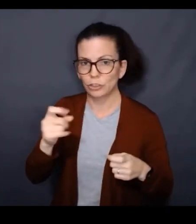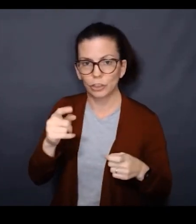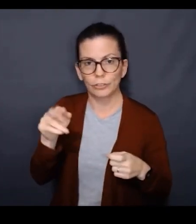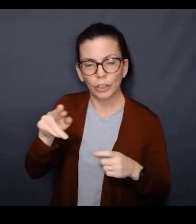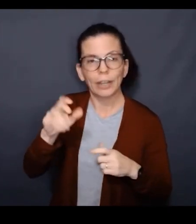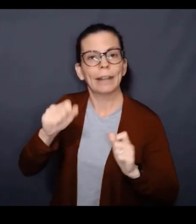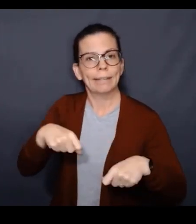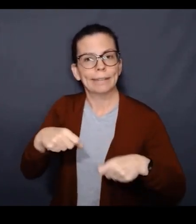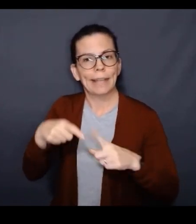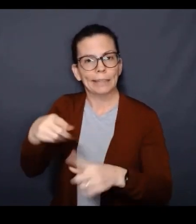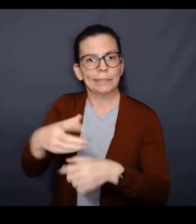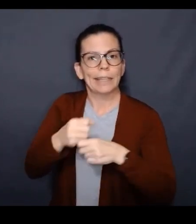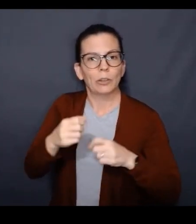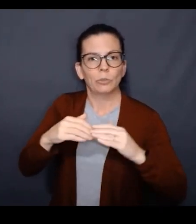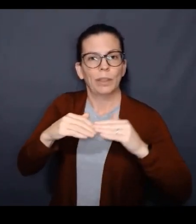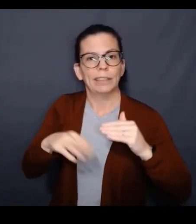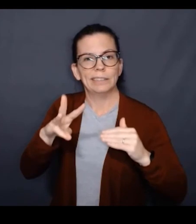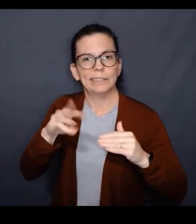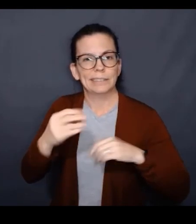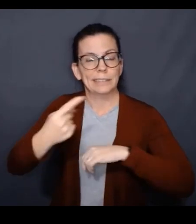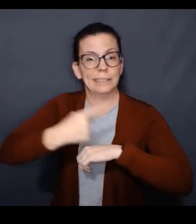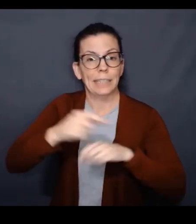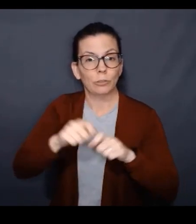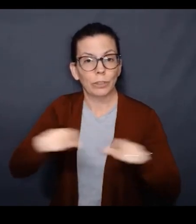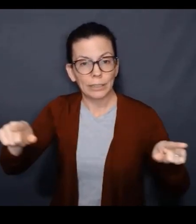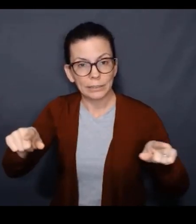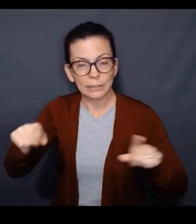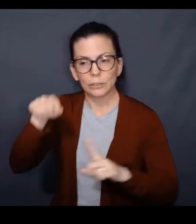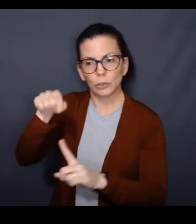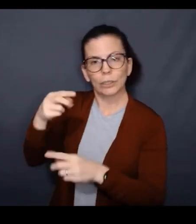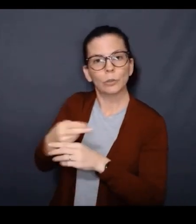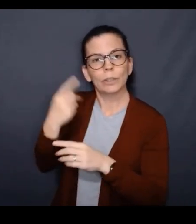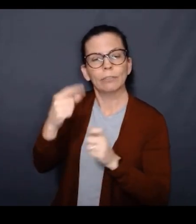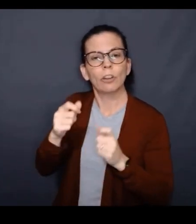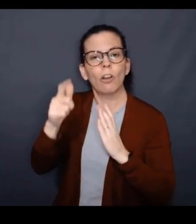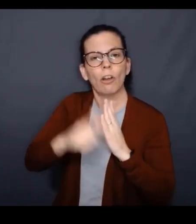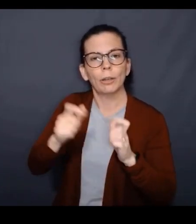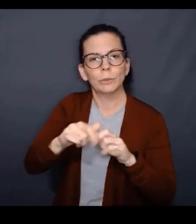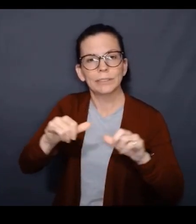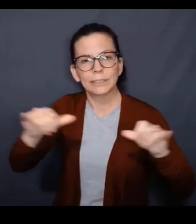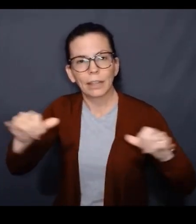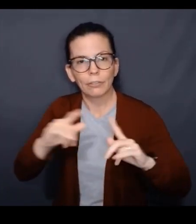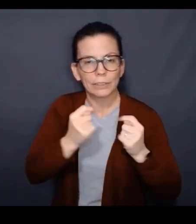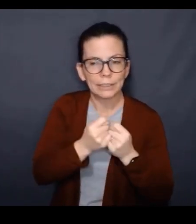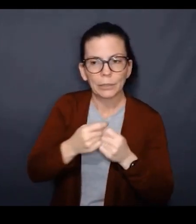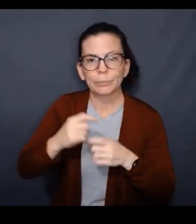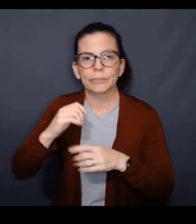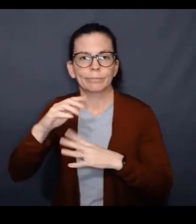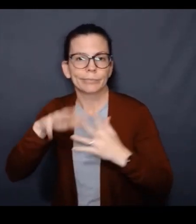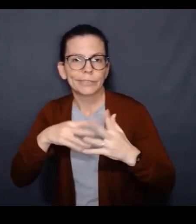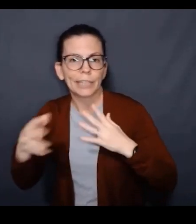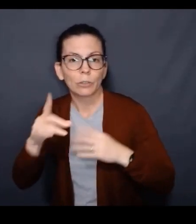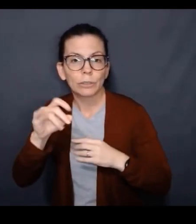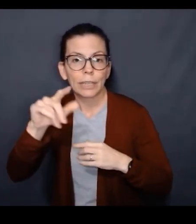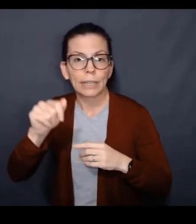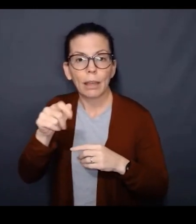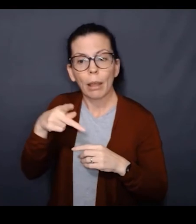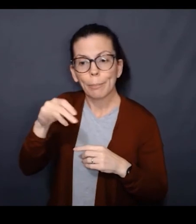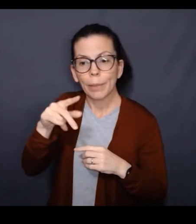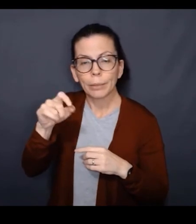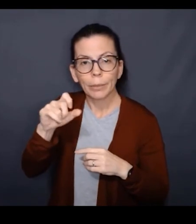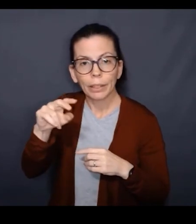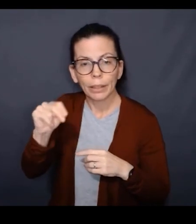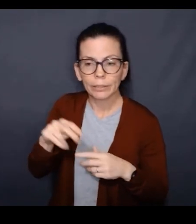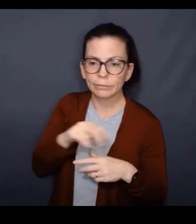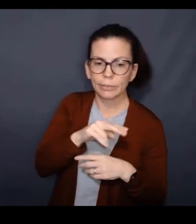There's no servers to manage, and you get the latest open source releases within 60 days of release. You can use EMR Serverless for auto-scaling multi-tenant clusters